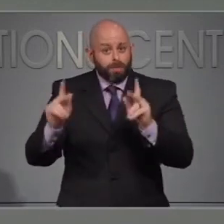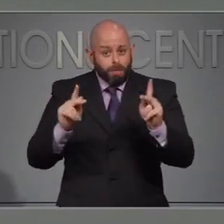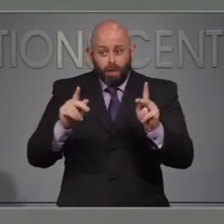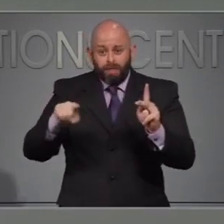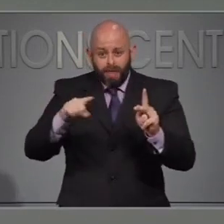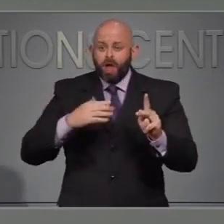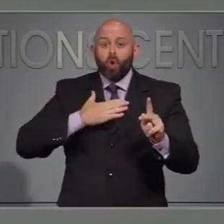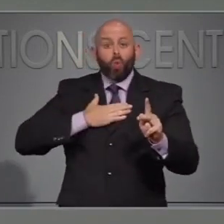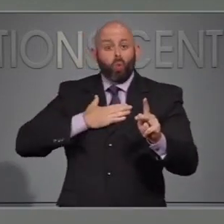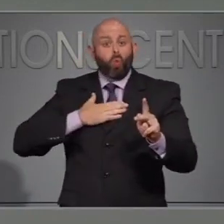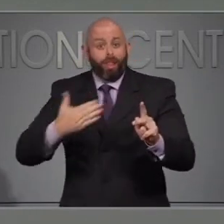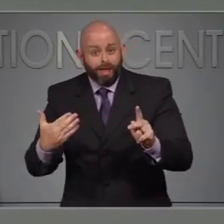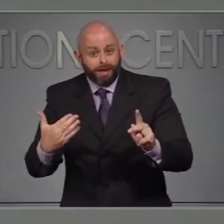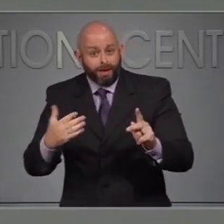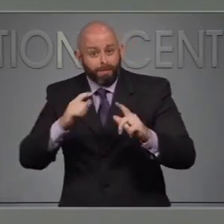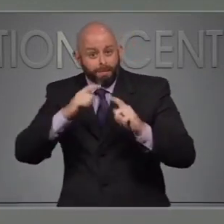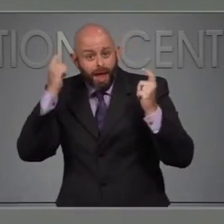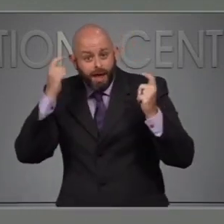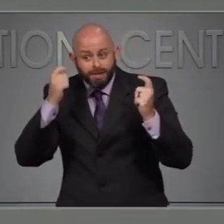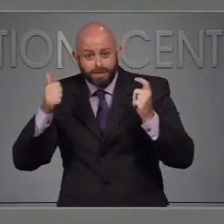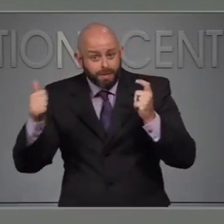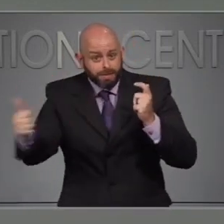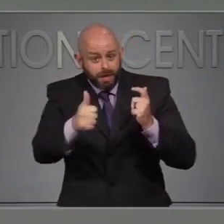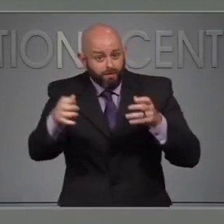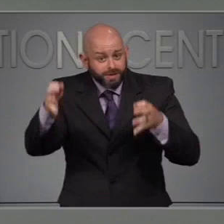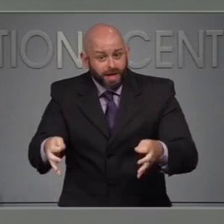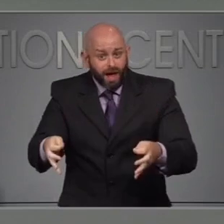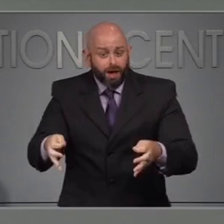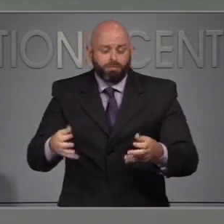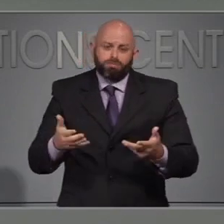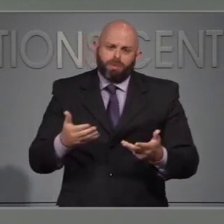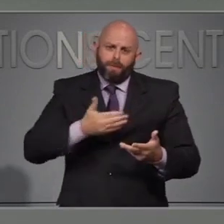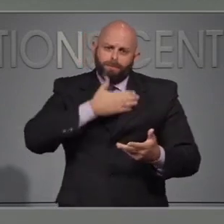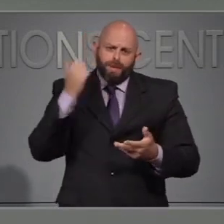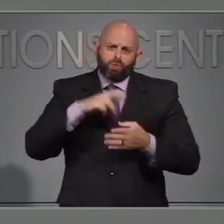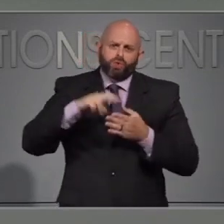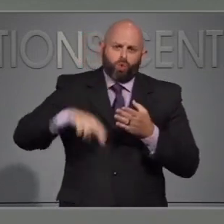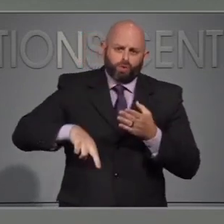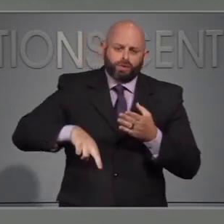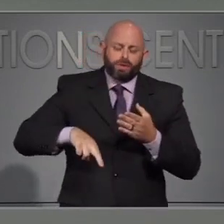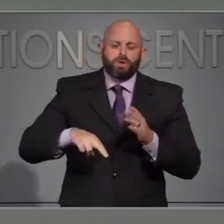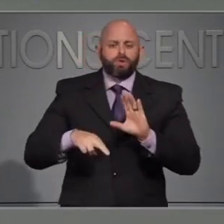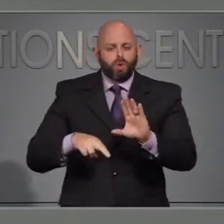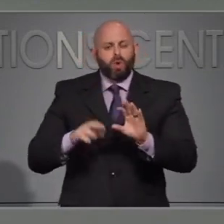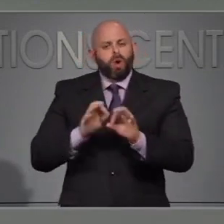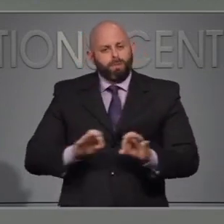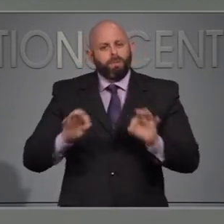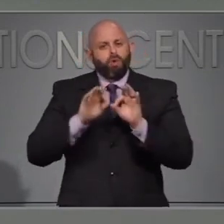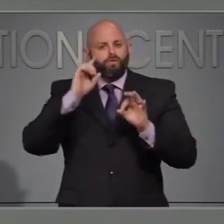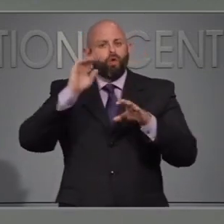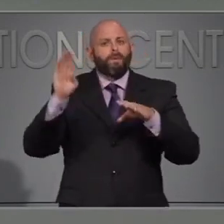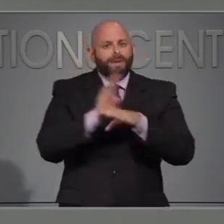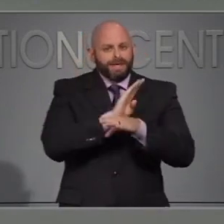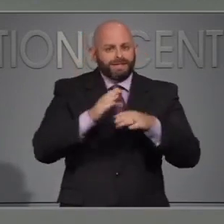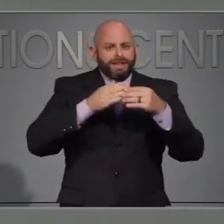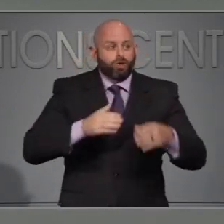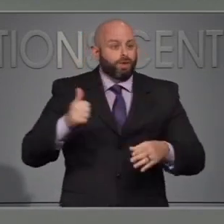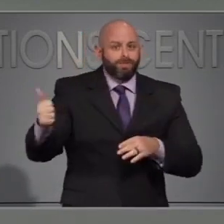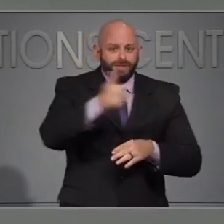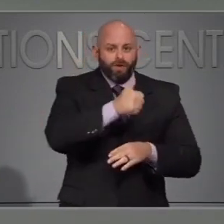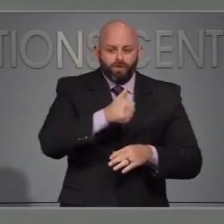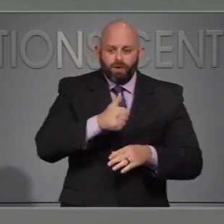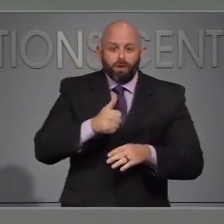heart and soul, that this is a good thing to do. So it's going to be important for business leaders and